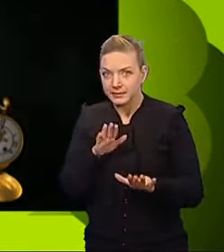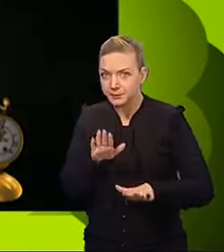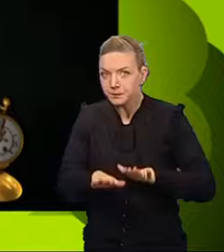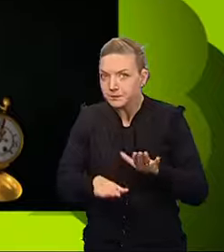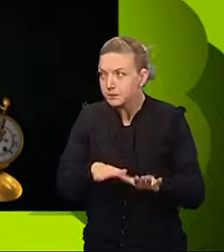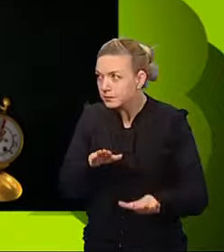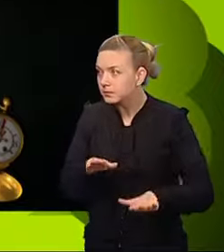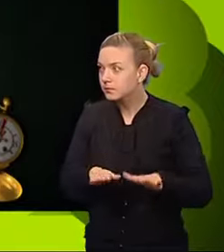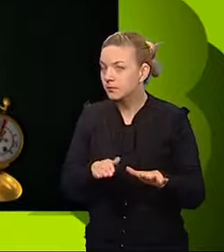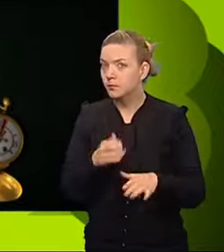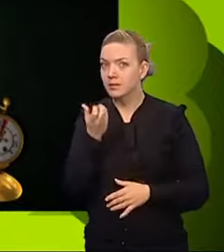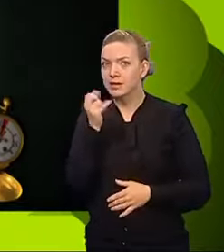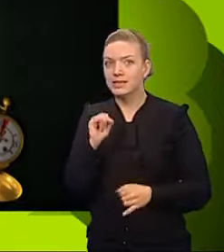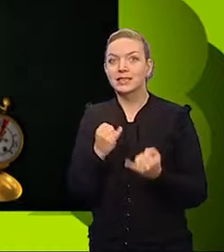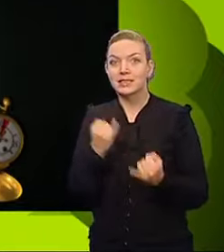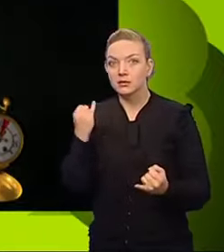Sixty seconds.